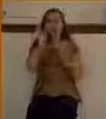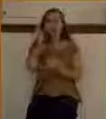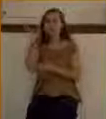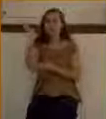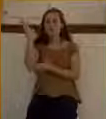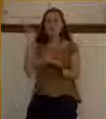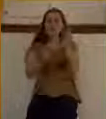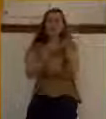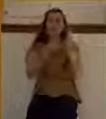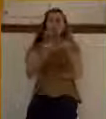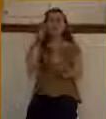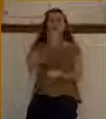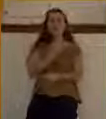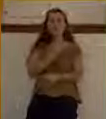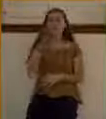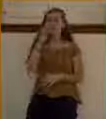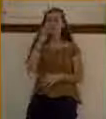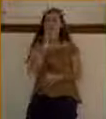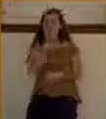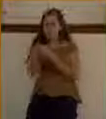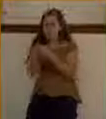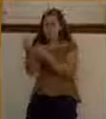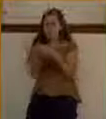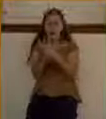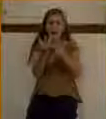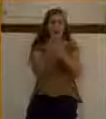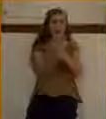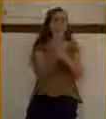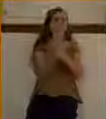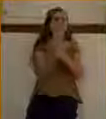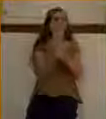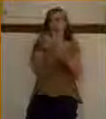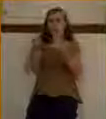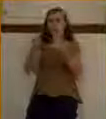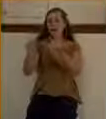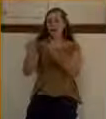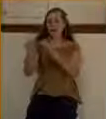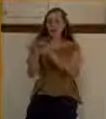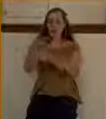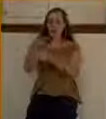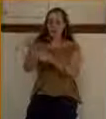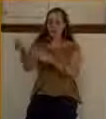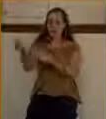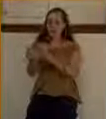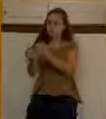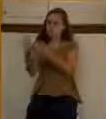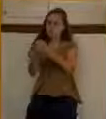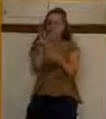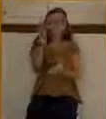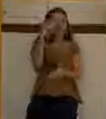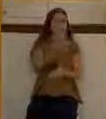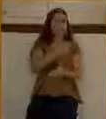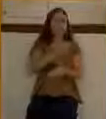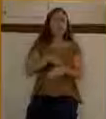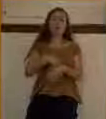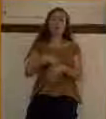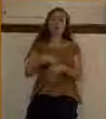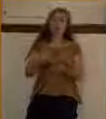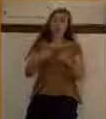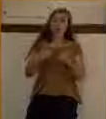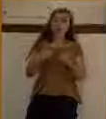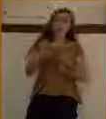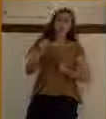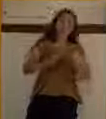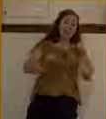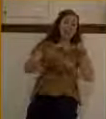rose plants and almond trees that were there. He built palaces there. He built a theater there. He built